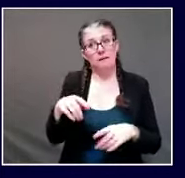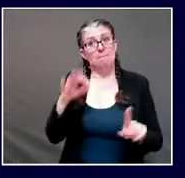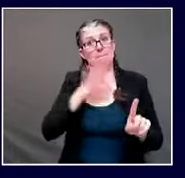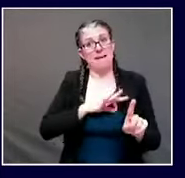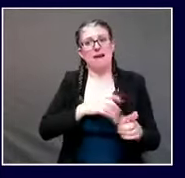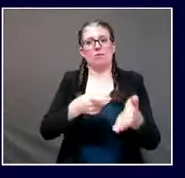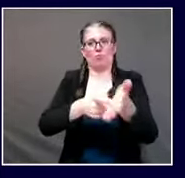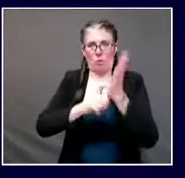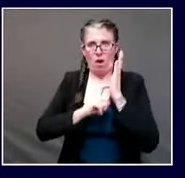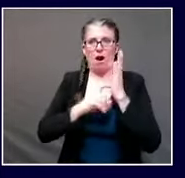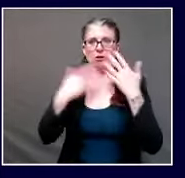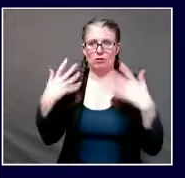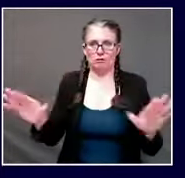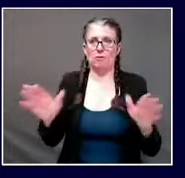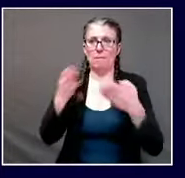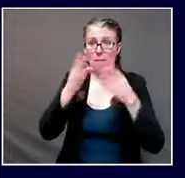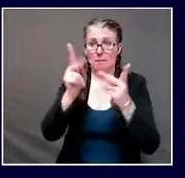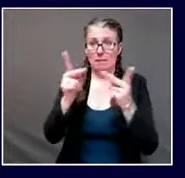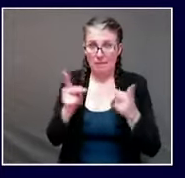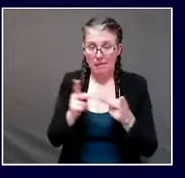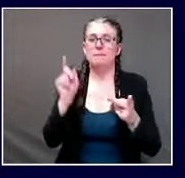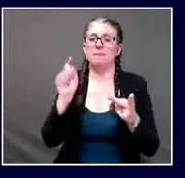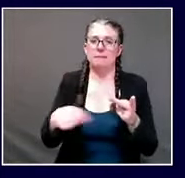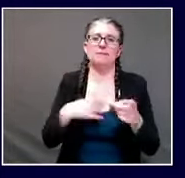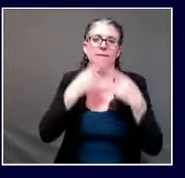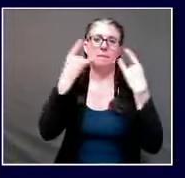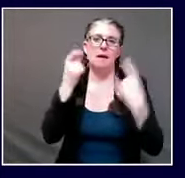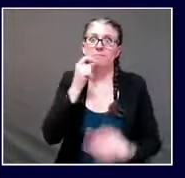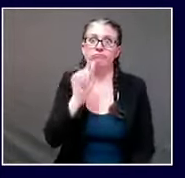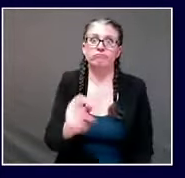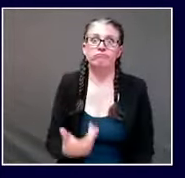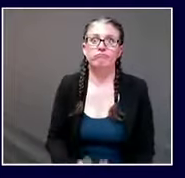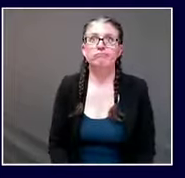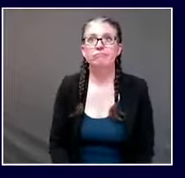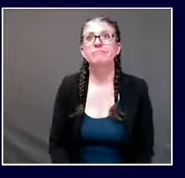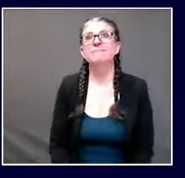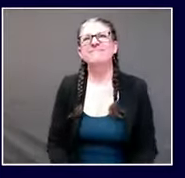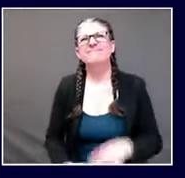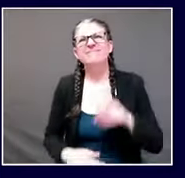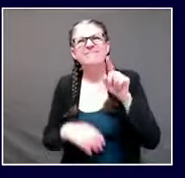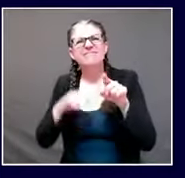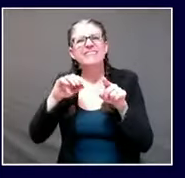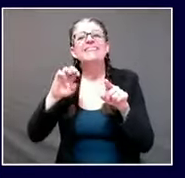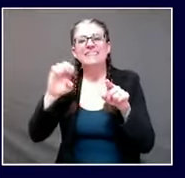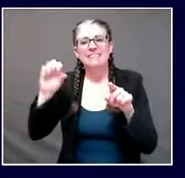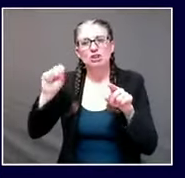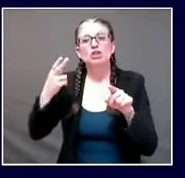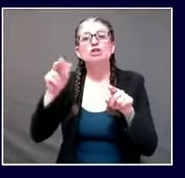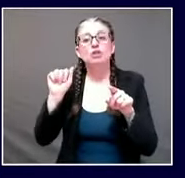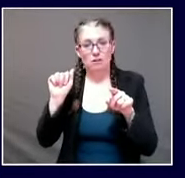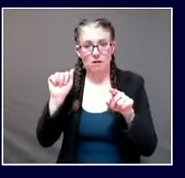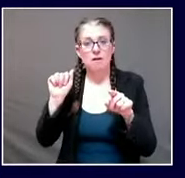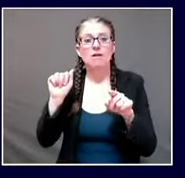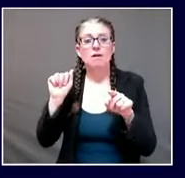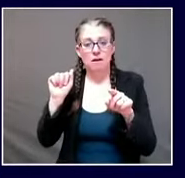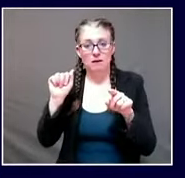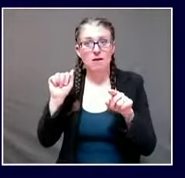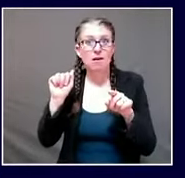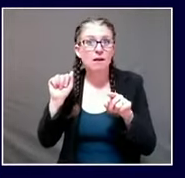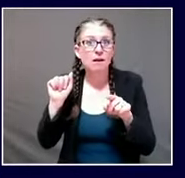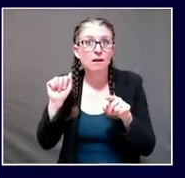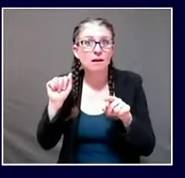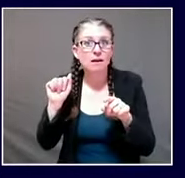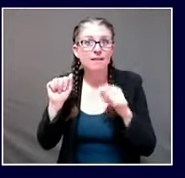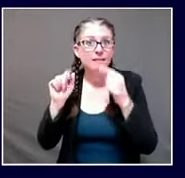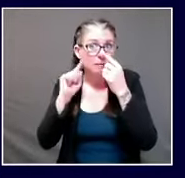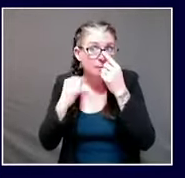i'm going to turn it over to isha at the bdn next thank you dr shaw can you hear me yep go ahead uh so i have two